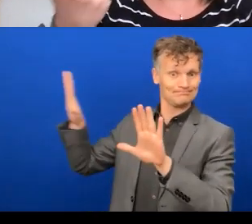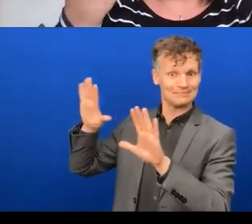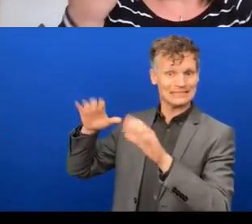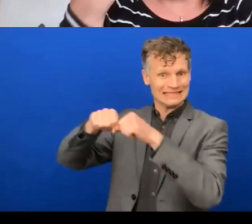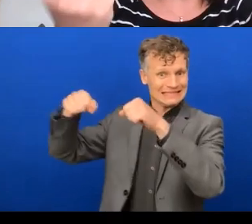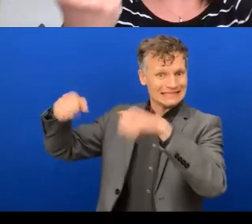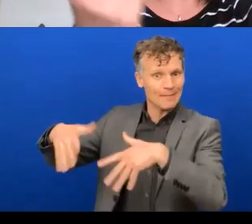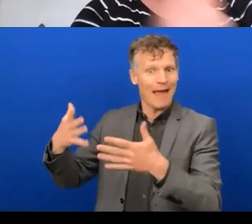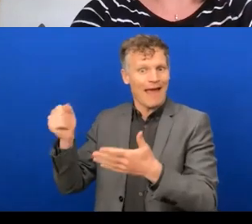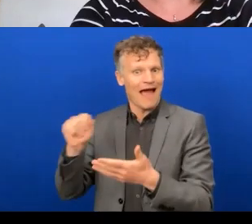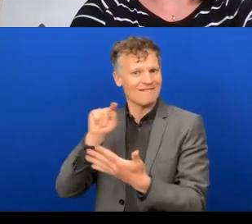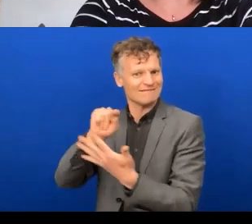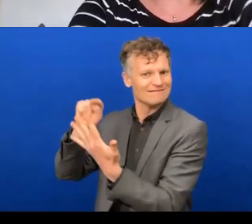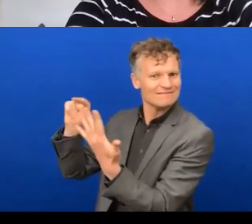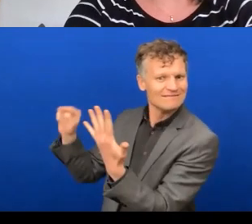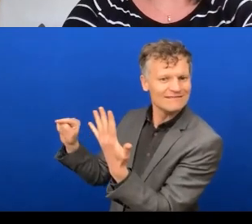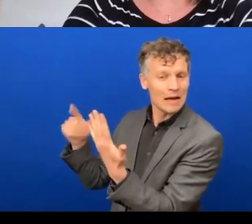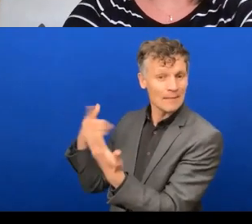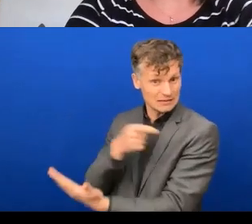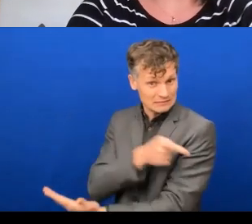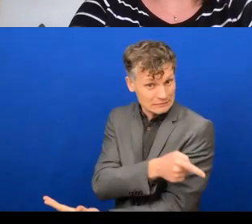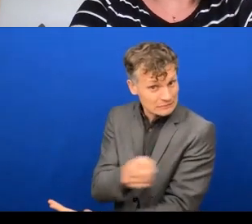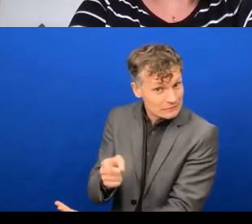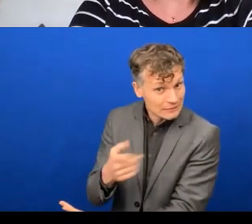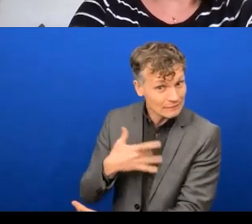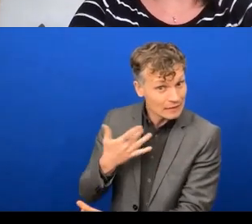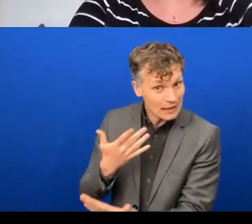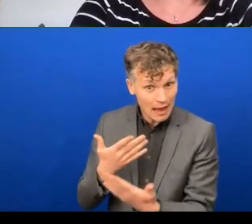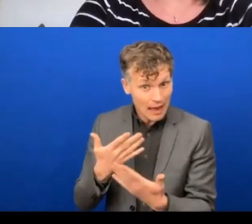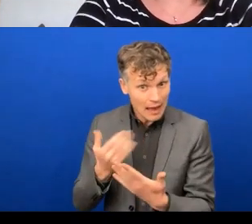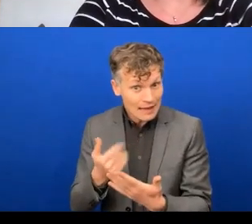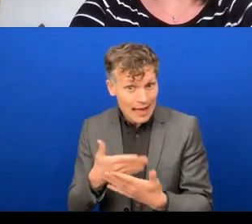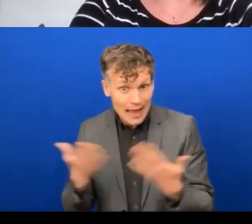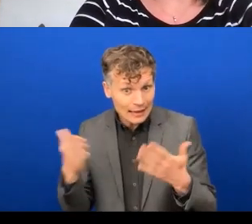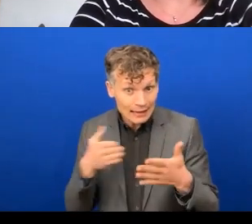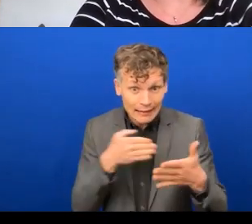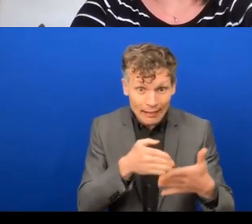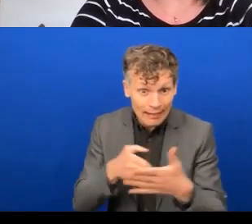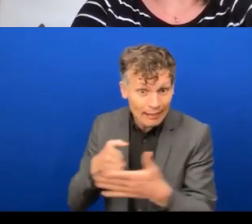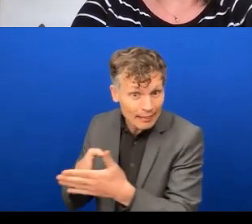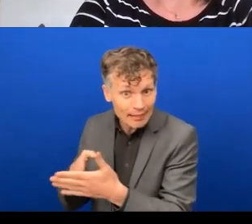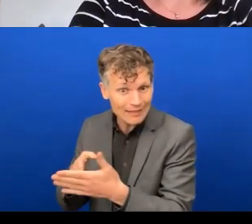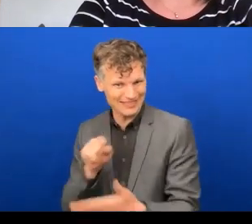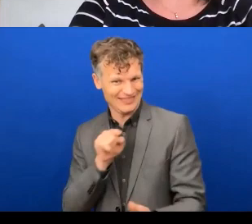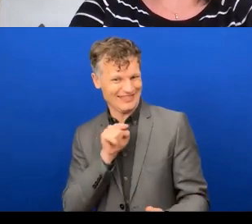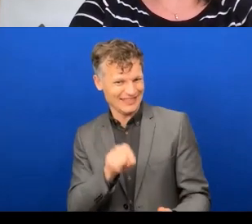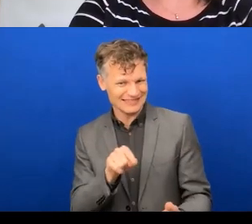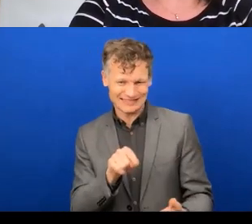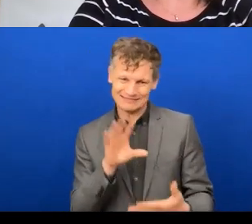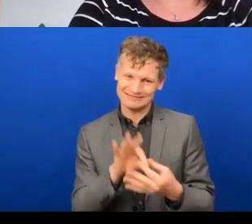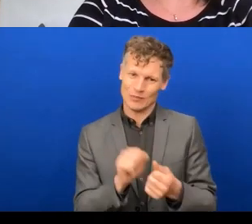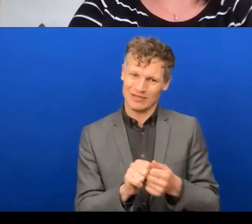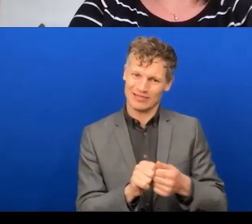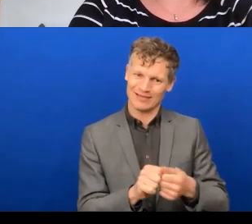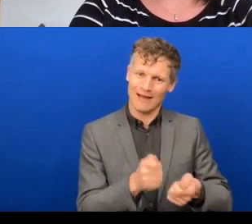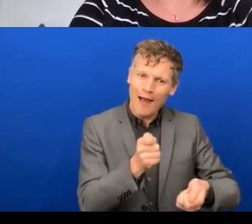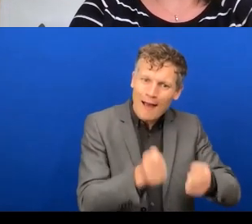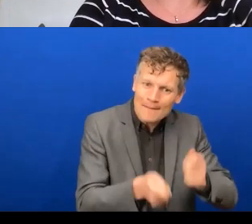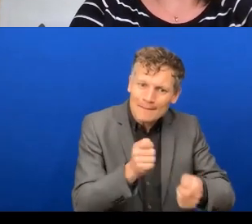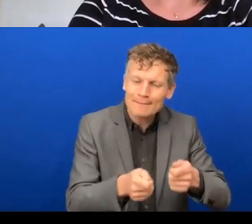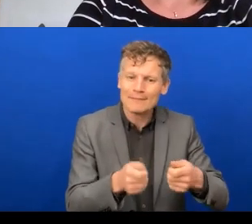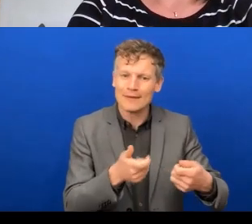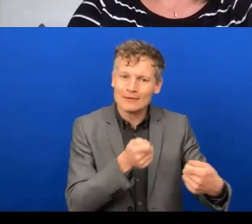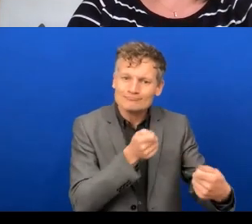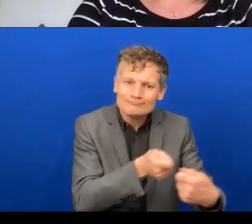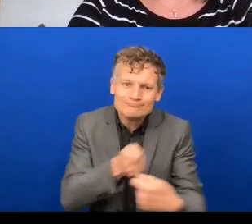How can we remove the obstacles from you performing at your best? Because that's really what an accommodation and adjustment is. And I think if we did more of that, we would need